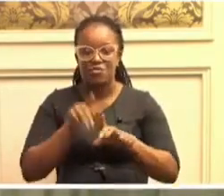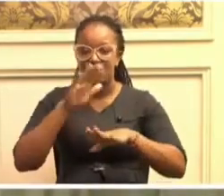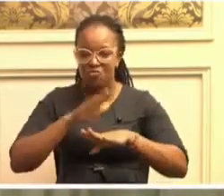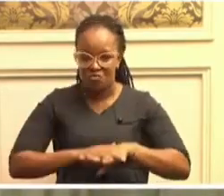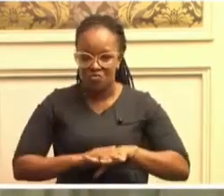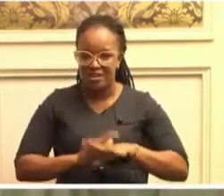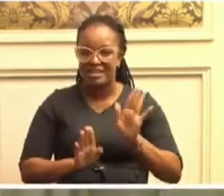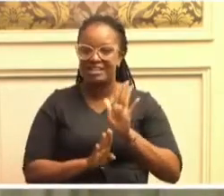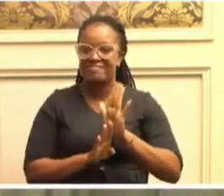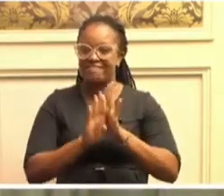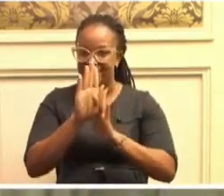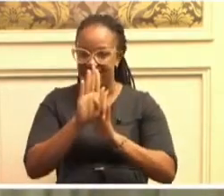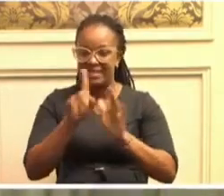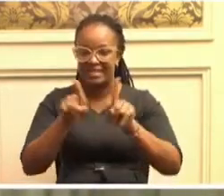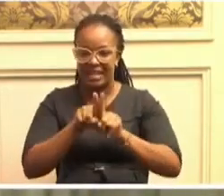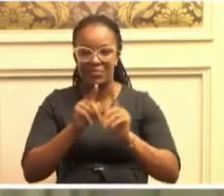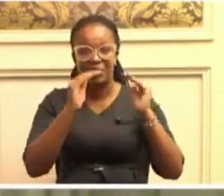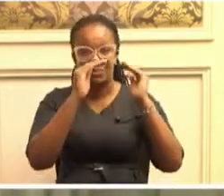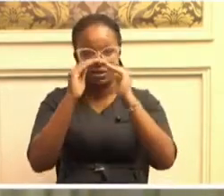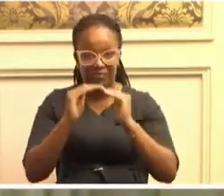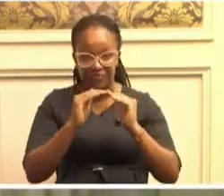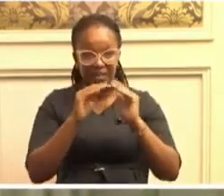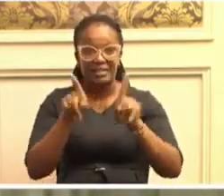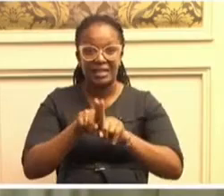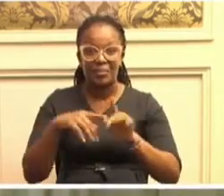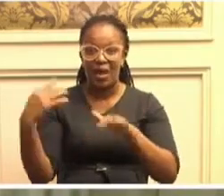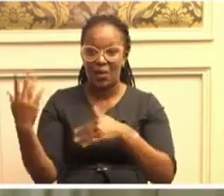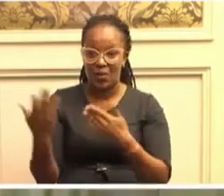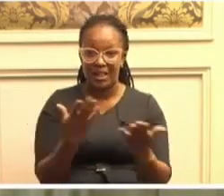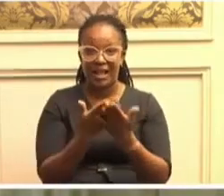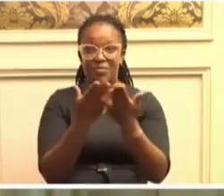May I also welcome you to Westlands constituency.